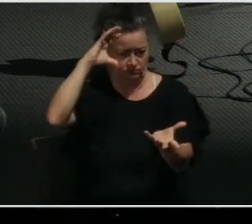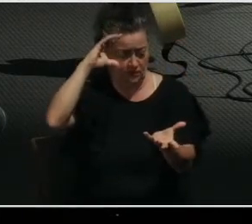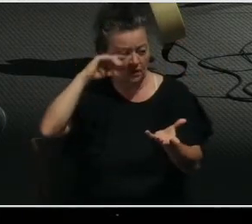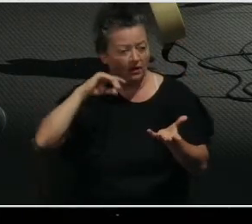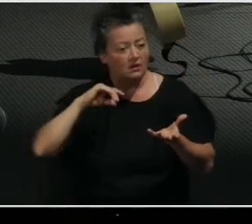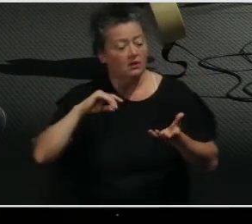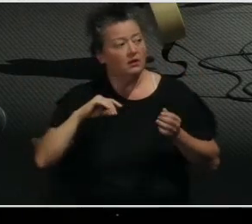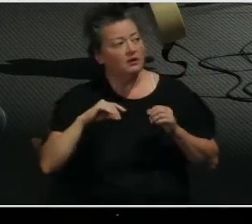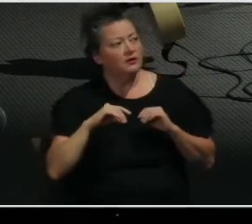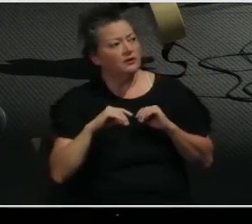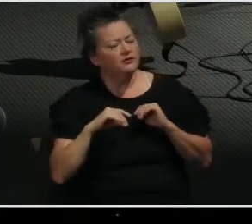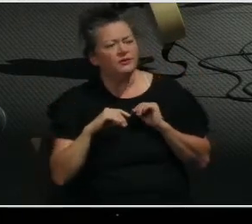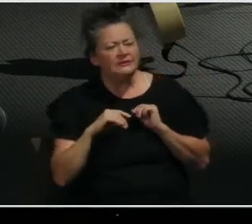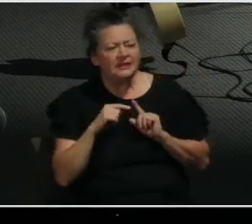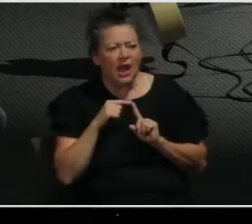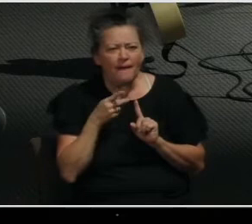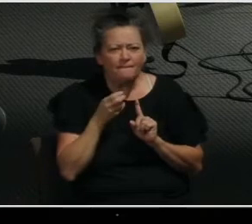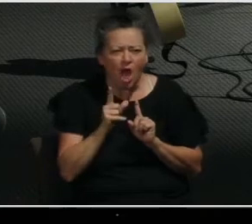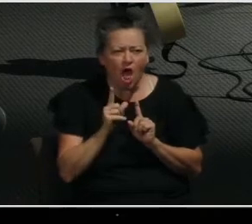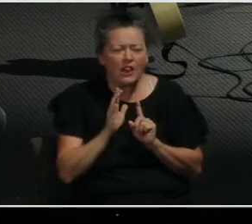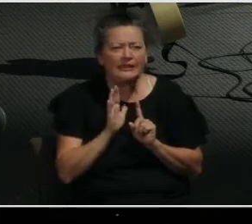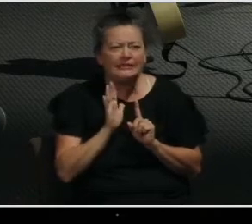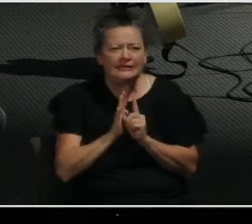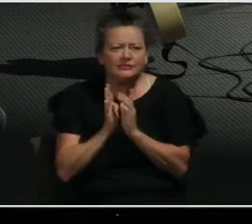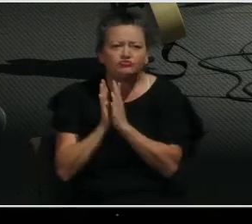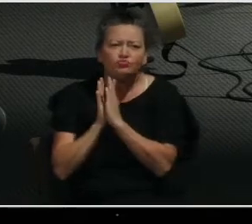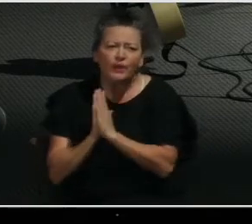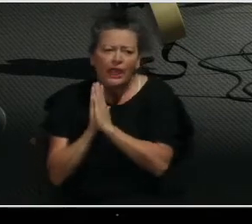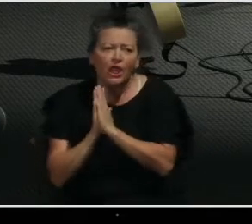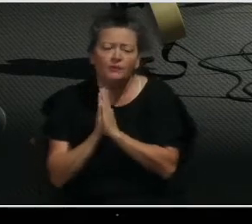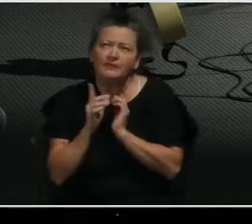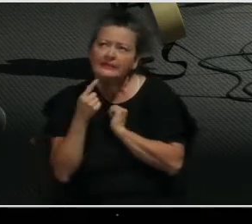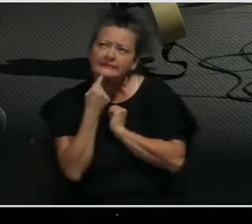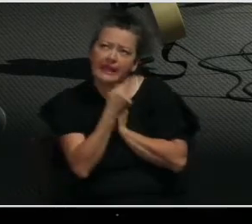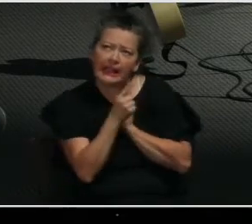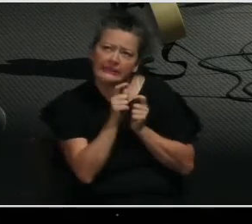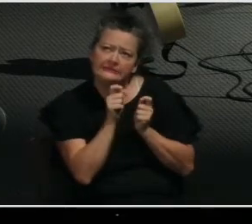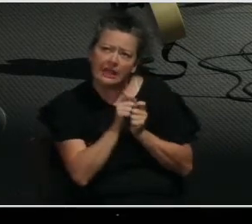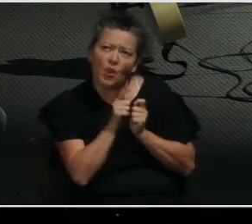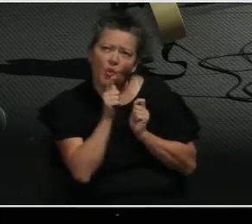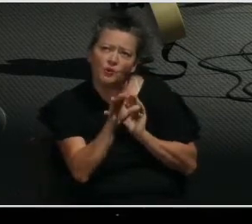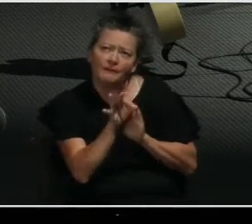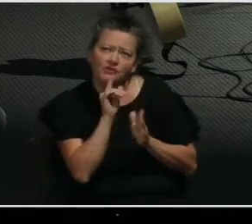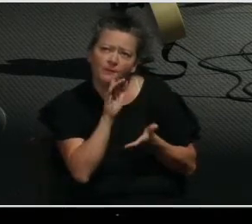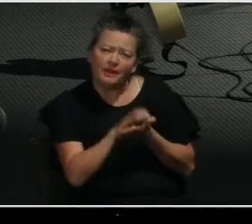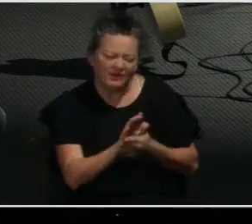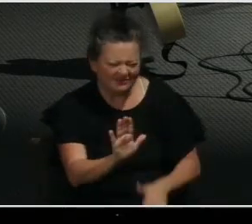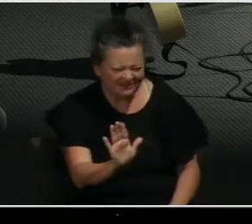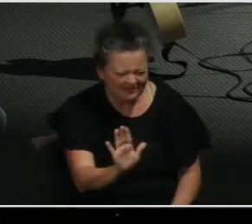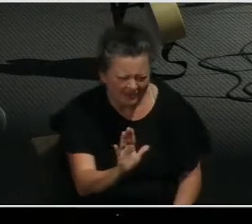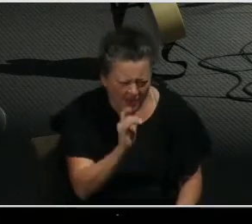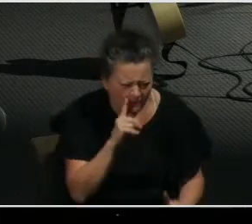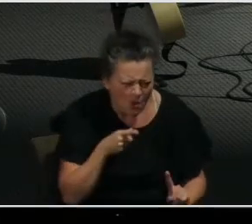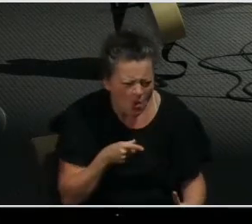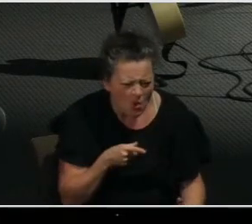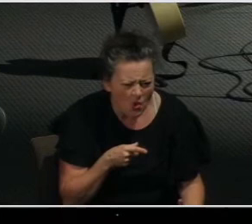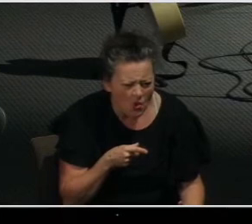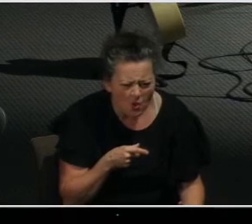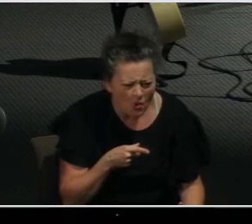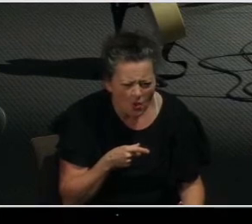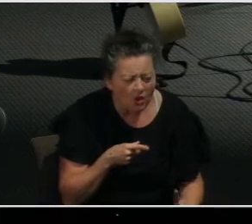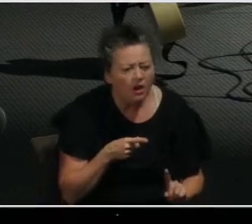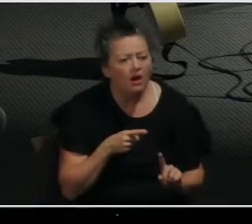in mind is not some particular or special direction for one's life, but a deep abiding